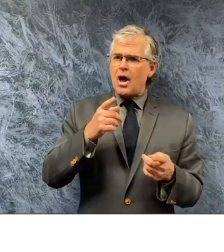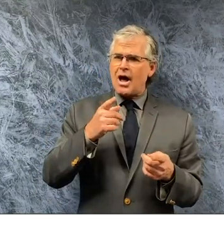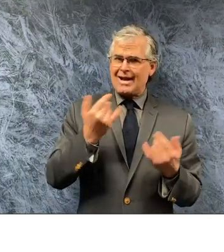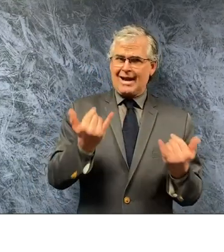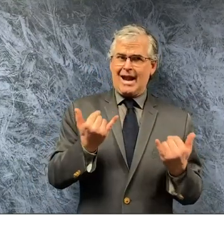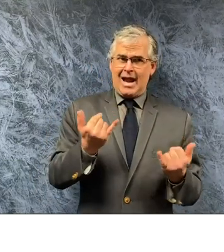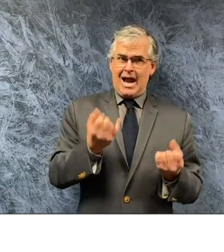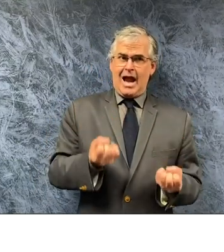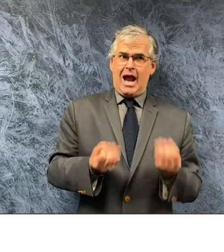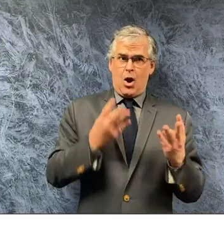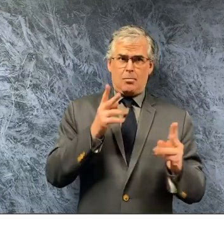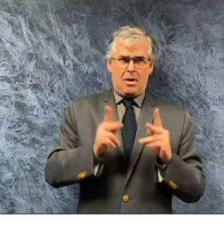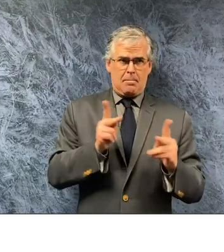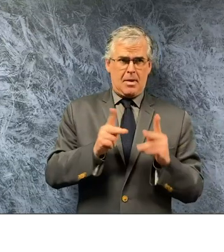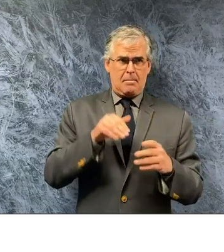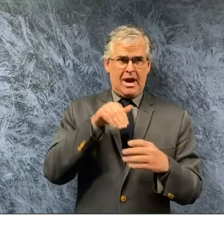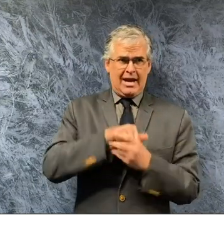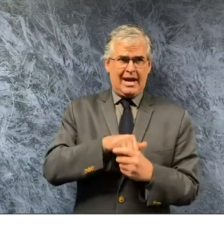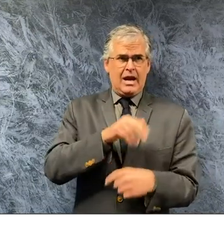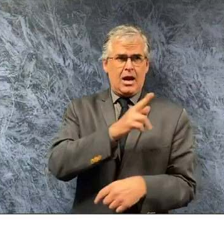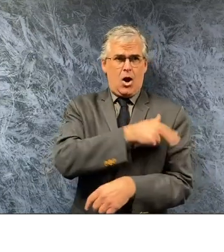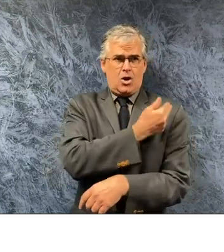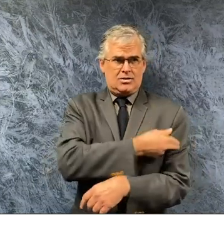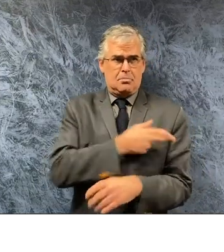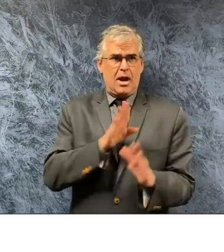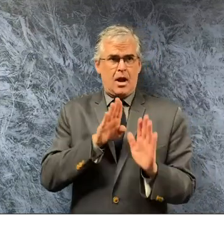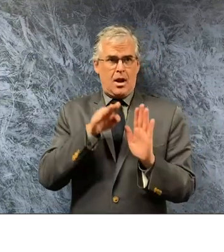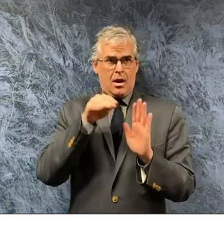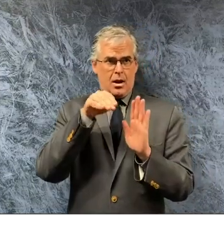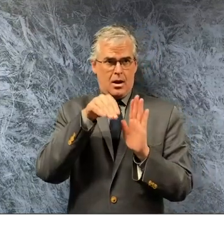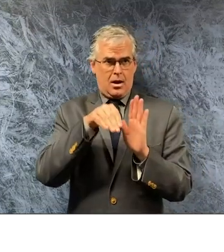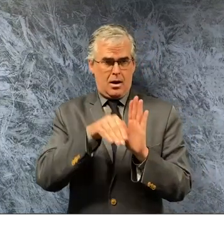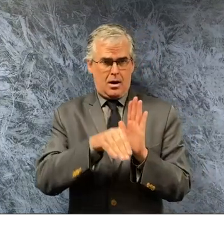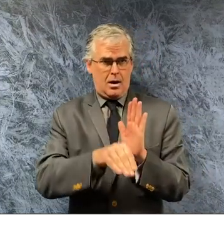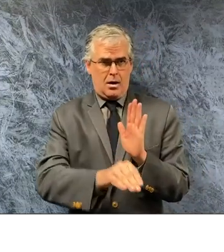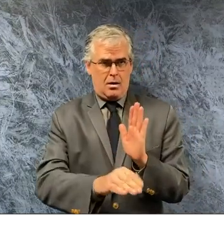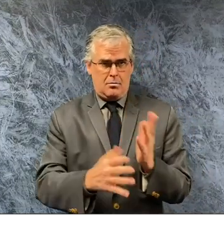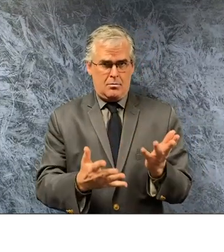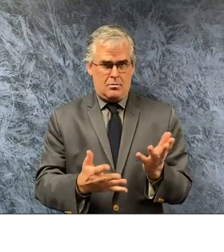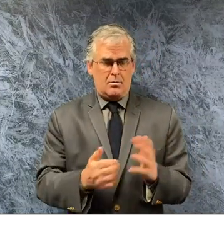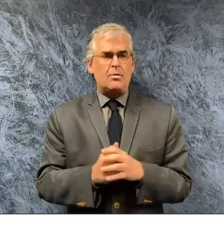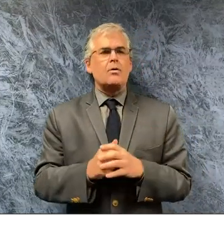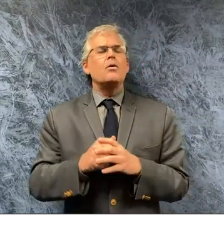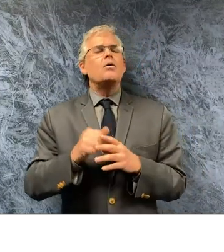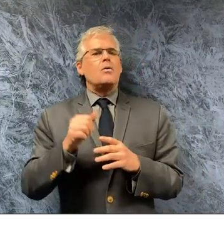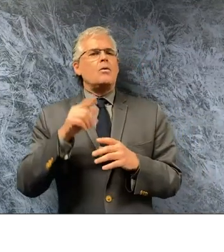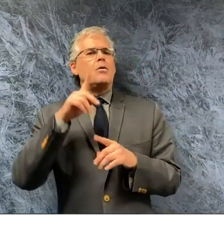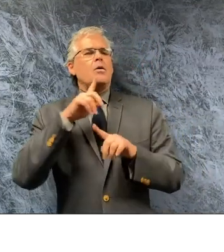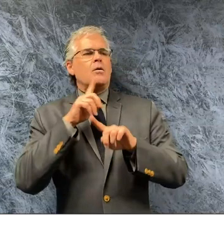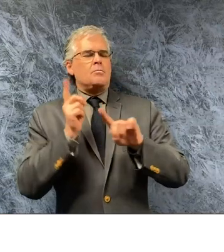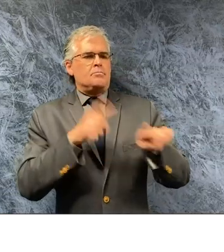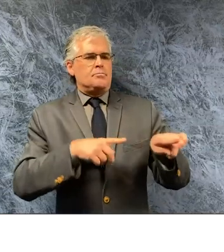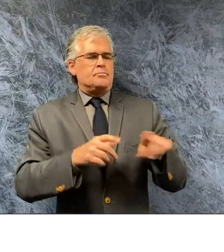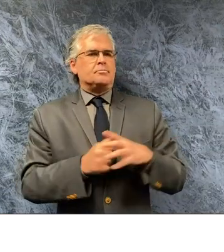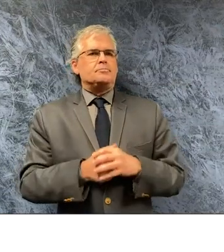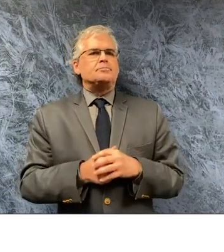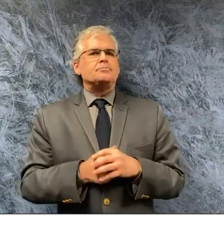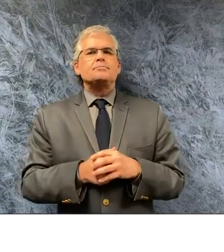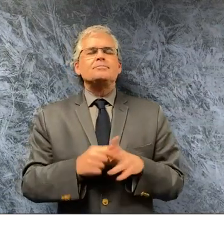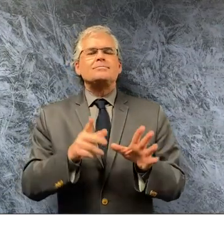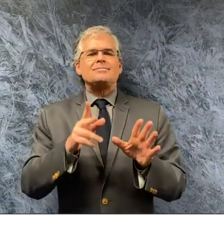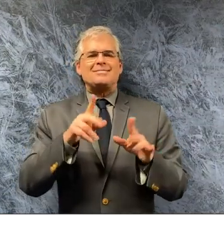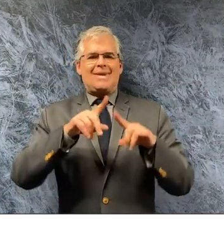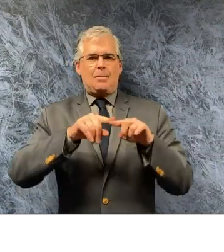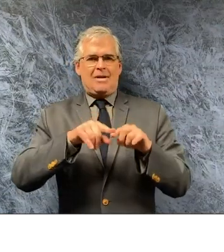it's the trend of the the data of the graph that's why it's so important to have the graph done correctly it it matters to me if